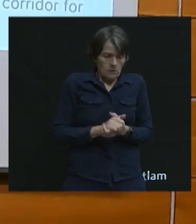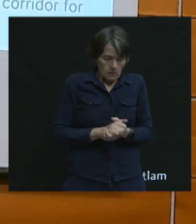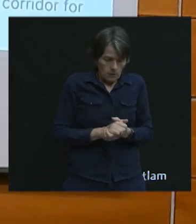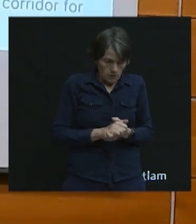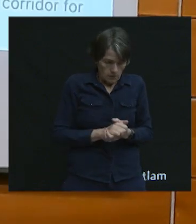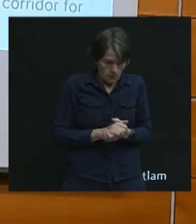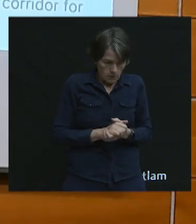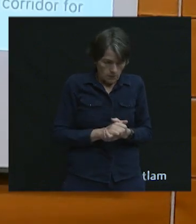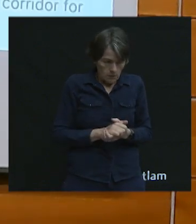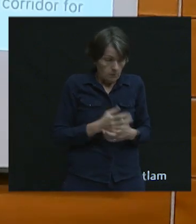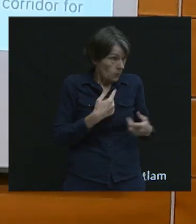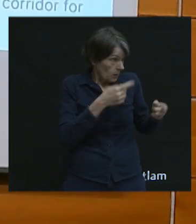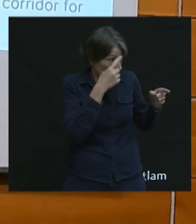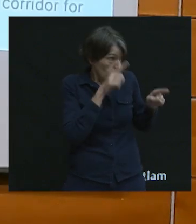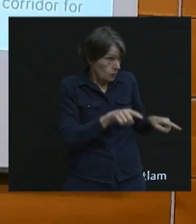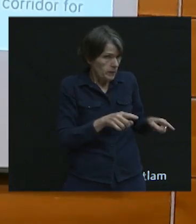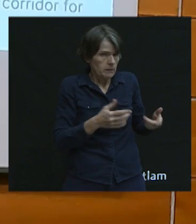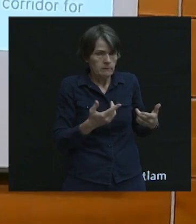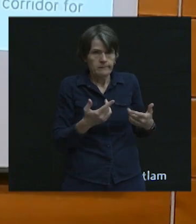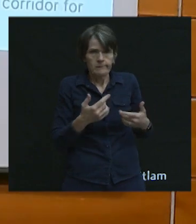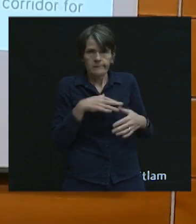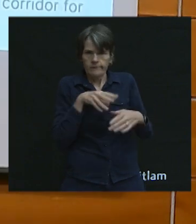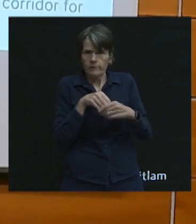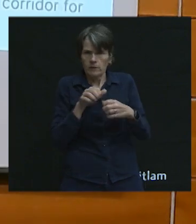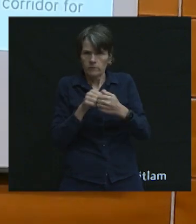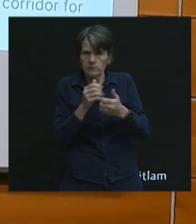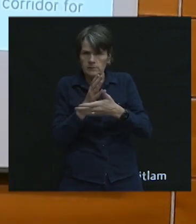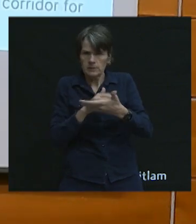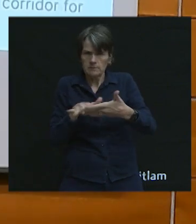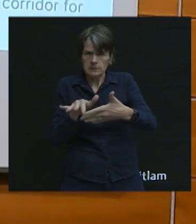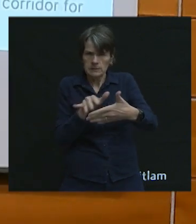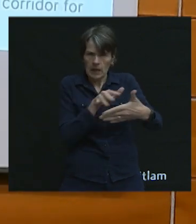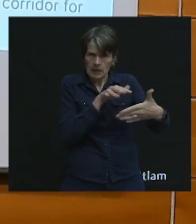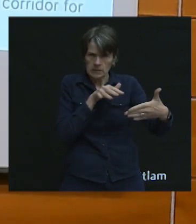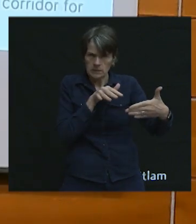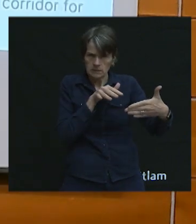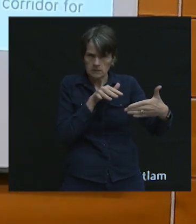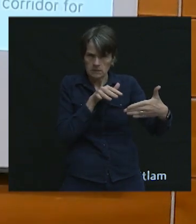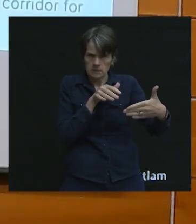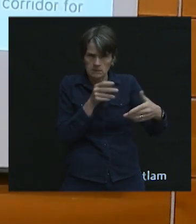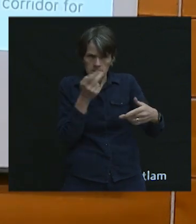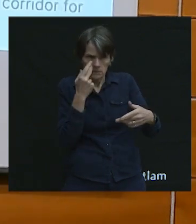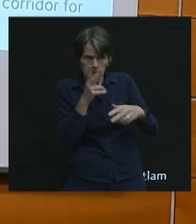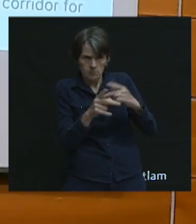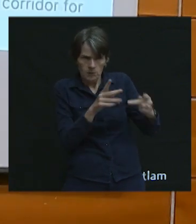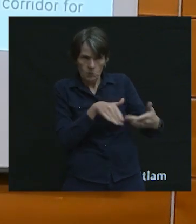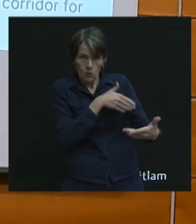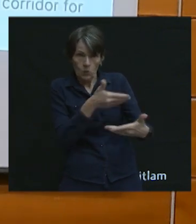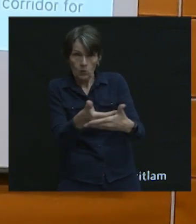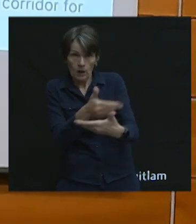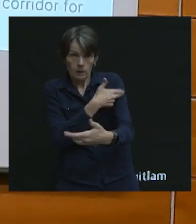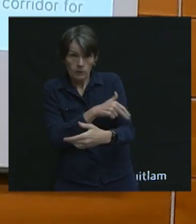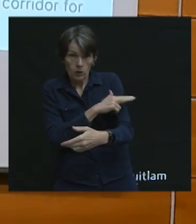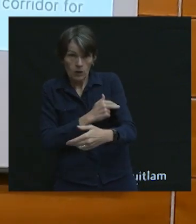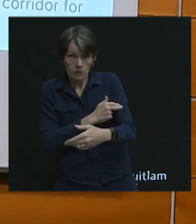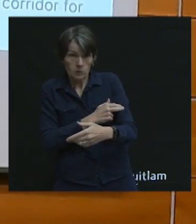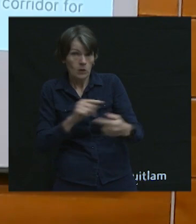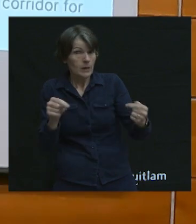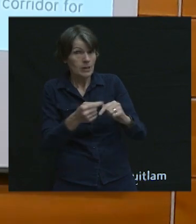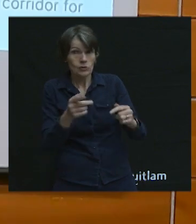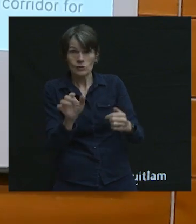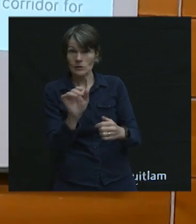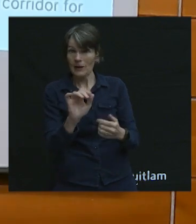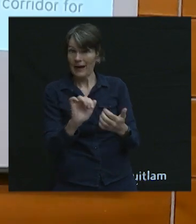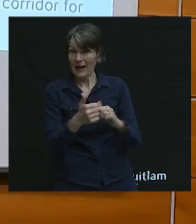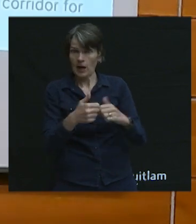So, I agree. I'm involved in some of these research studies that are looking at people who arrive at hospitals and have been injured in e-scooters. And